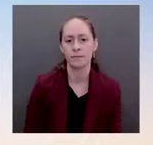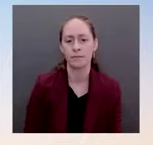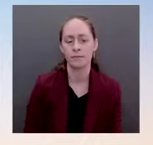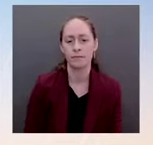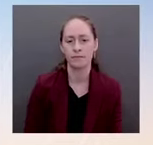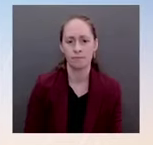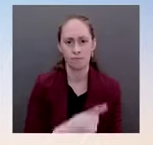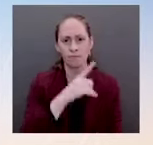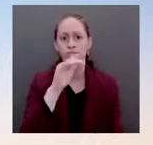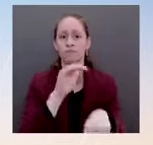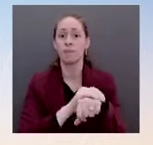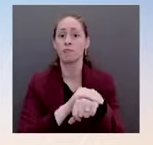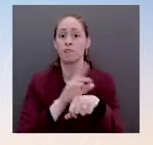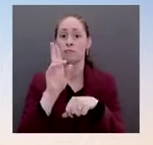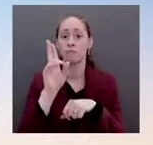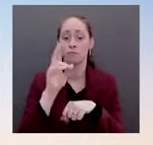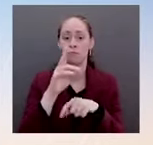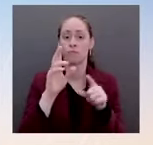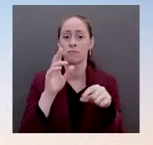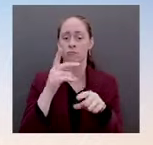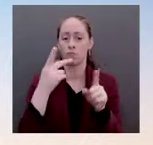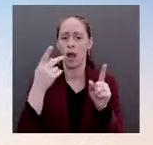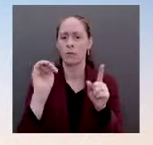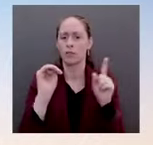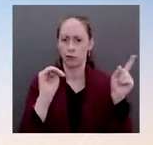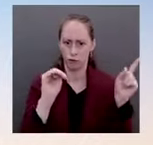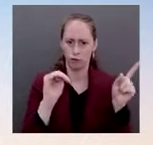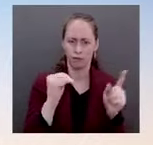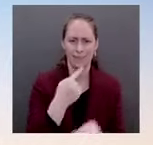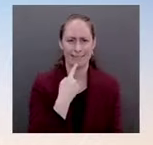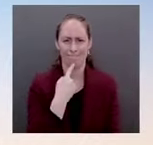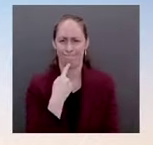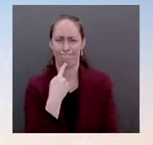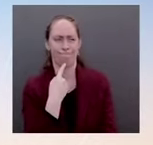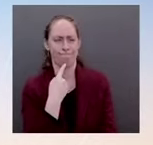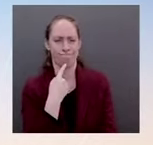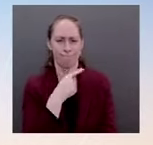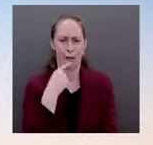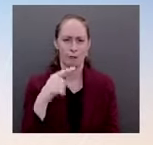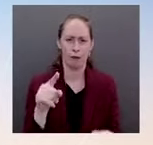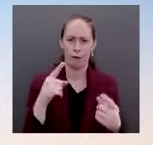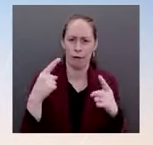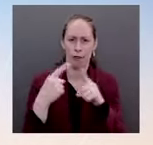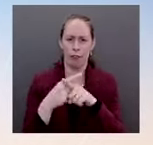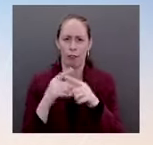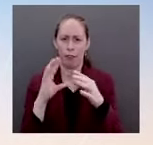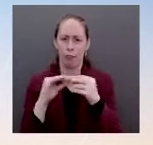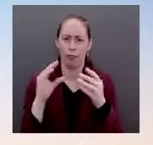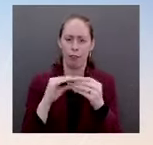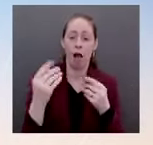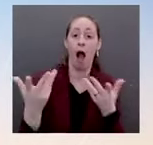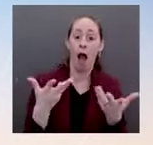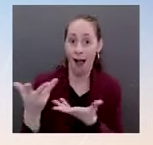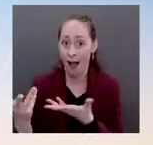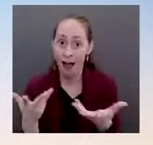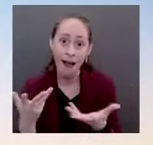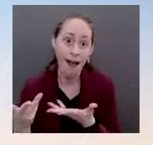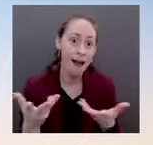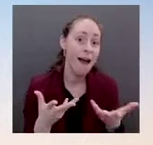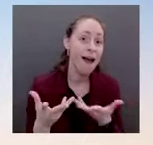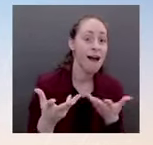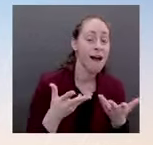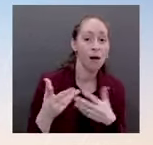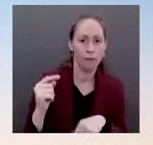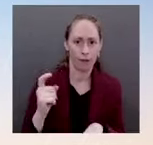diplomacy and they keep on building the military backup on the border. Does the White House believe, actually, that the Russians are using deceitful